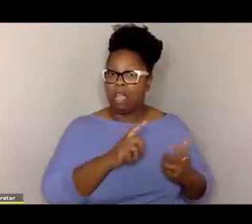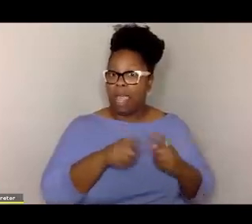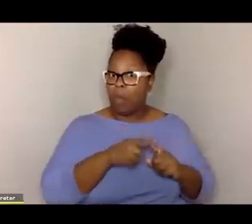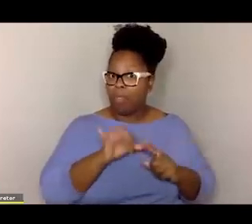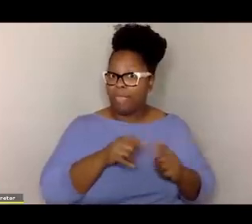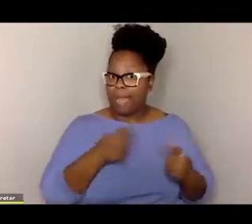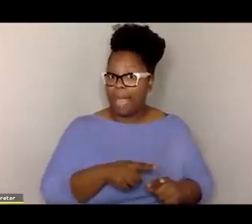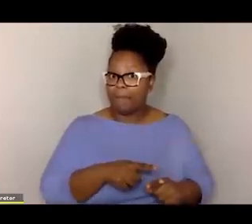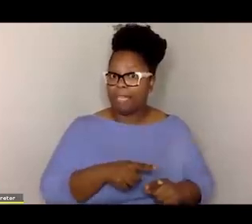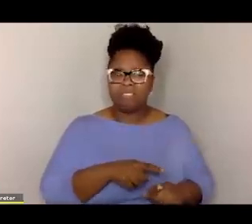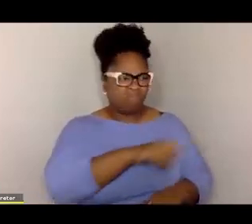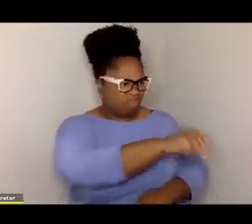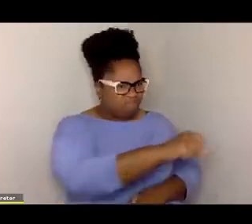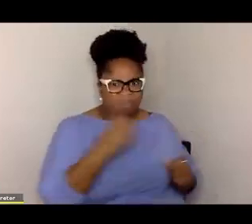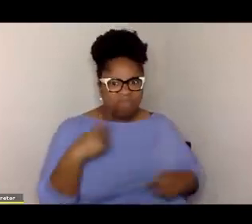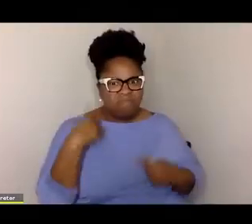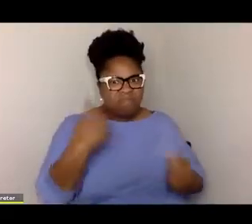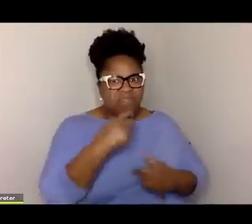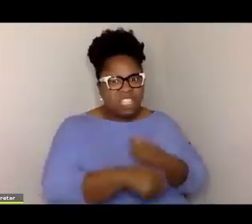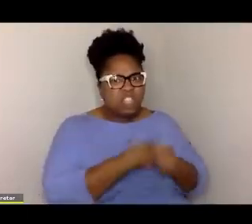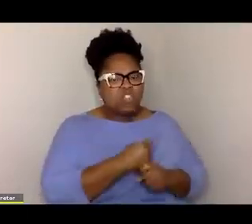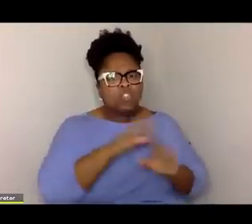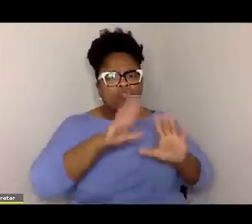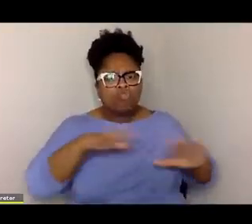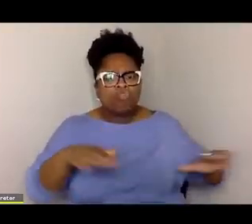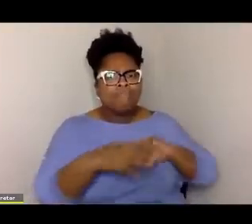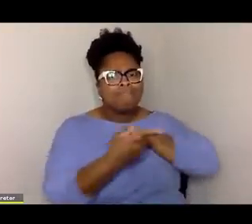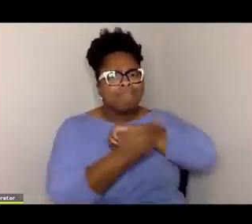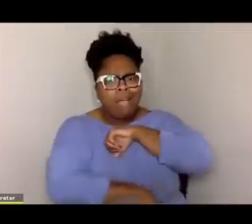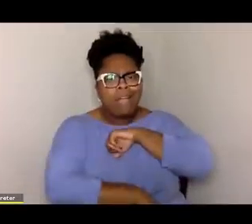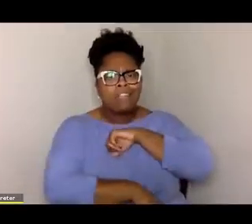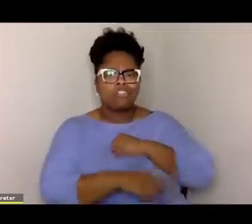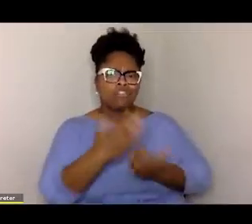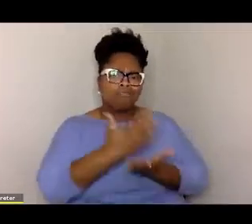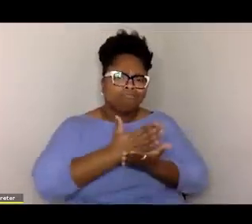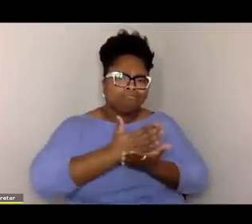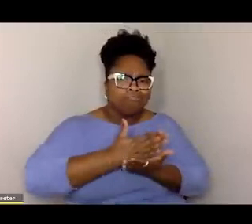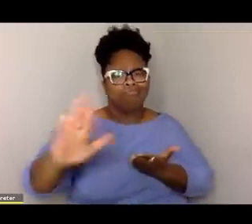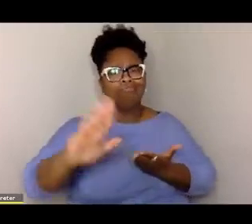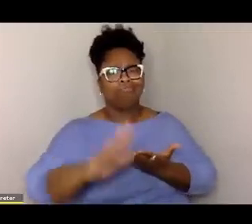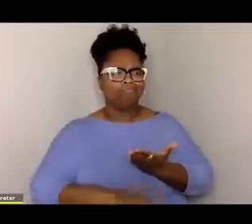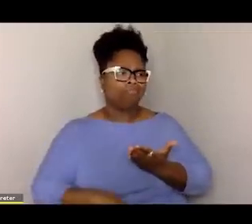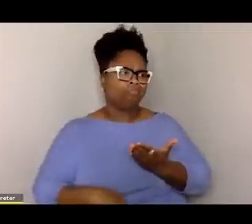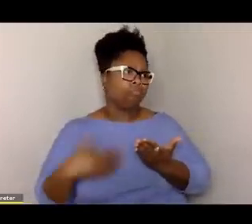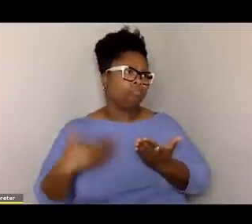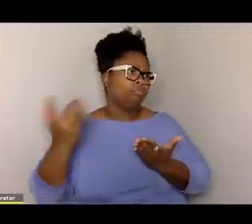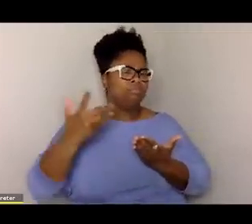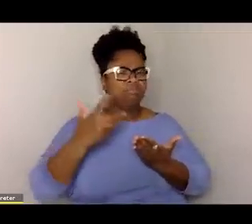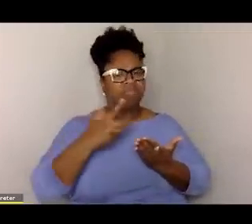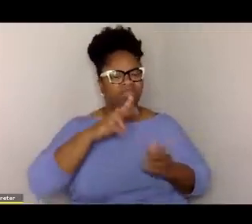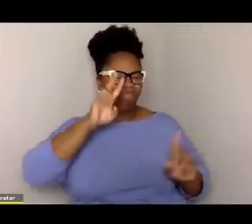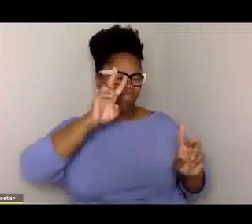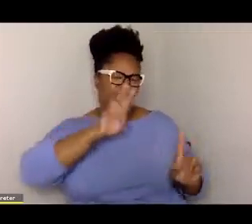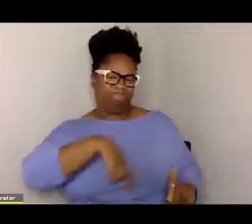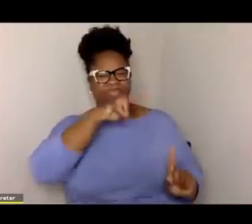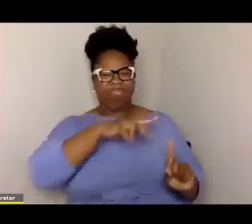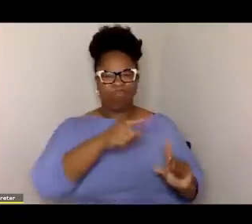years... when that happens... Over the years, children have been punished. They've been ostracized. They've been